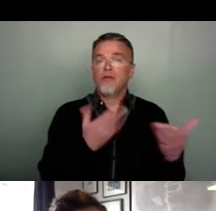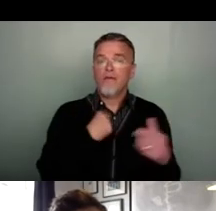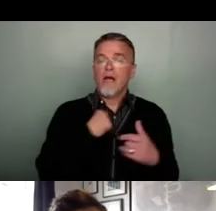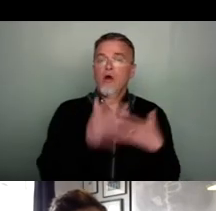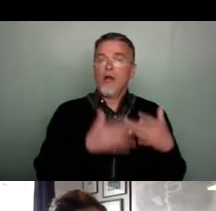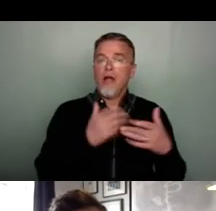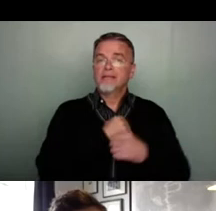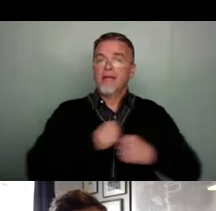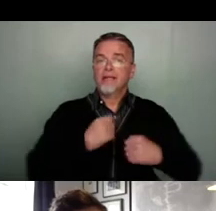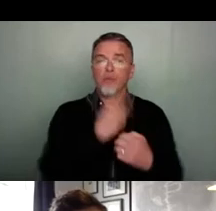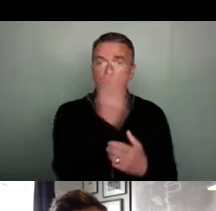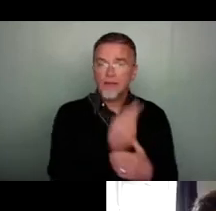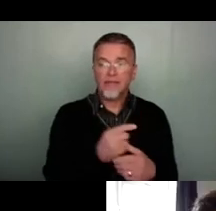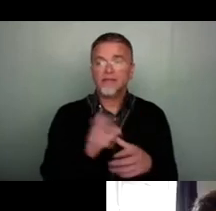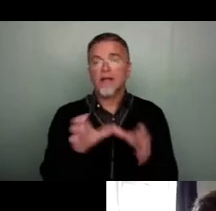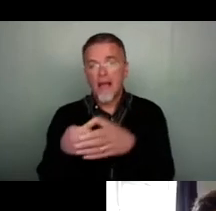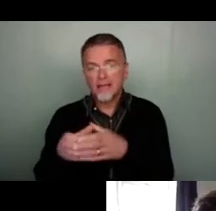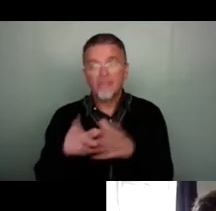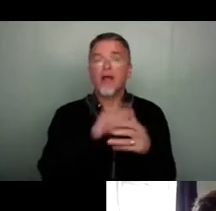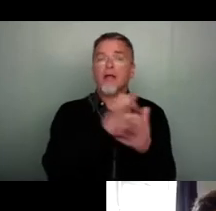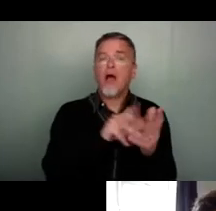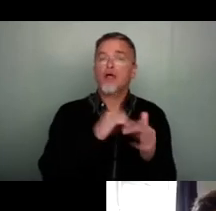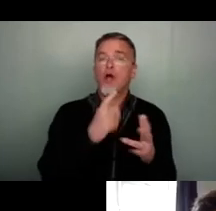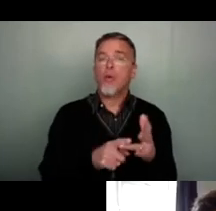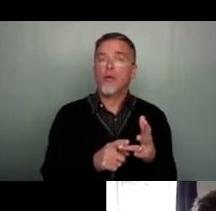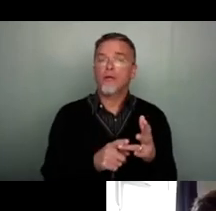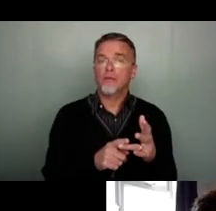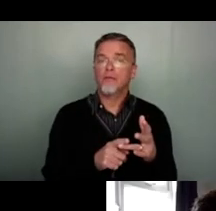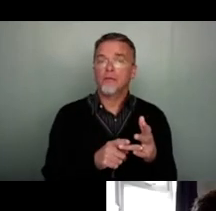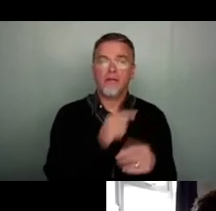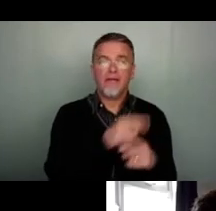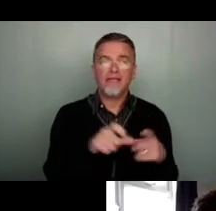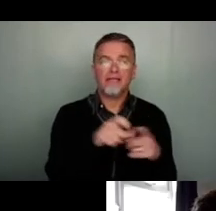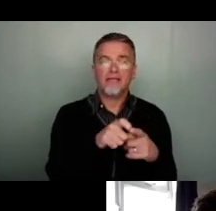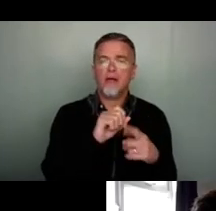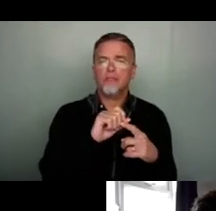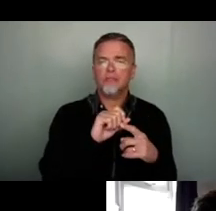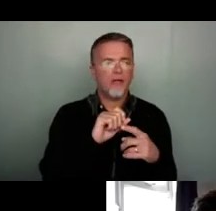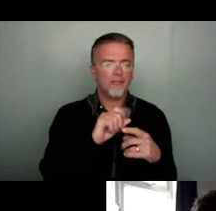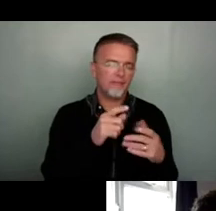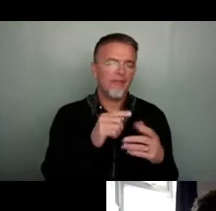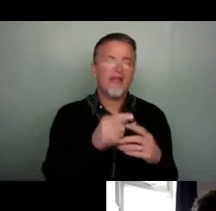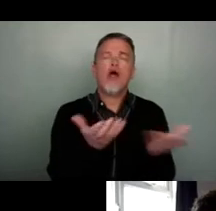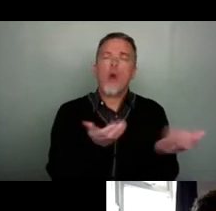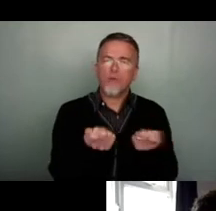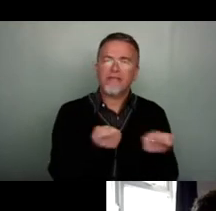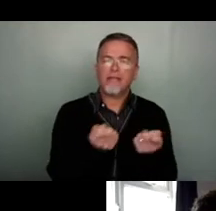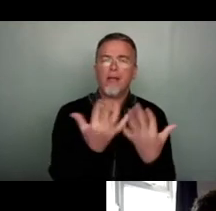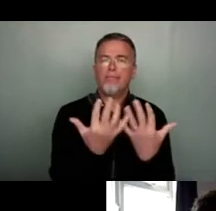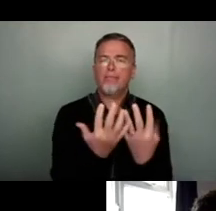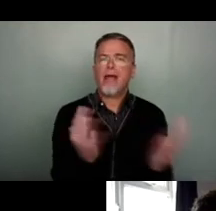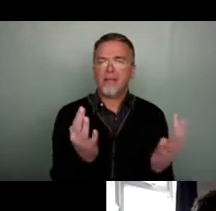collectives like Cargo, who did a who did a project. Sorry, who hosted a panel discussion